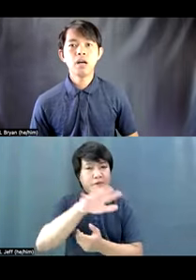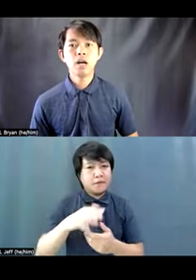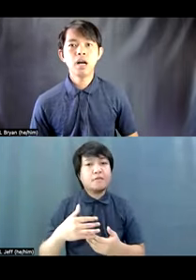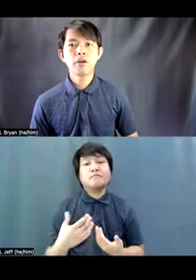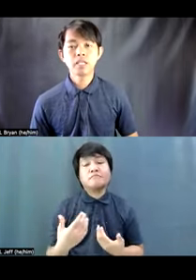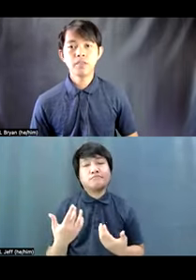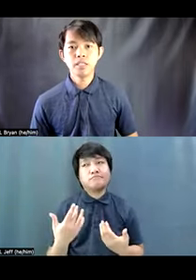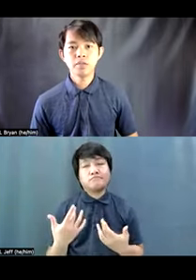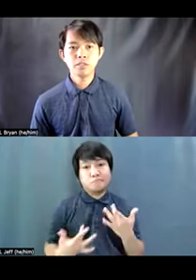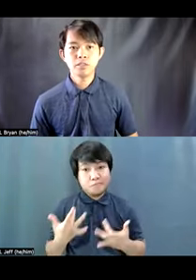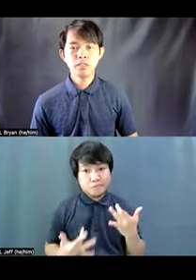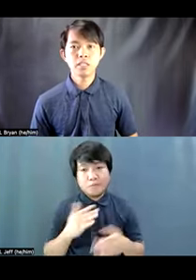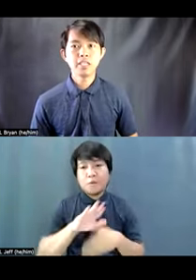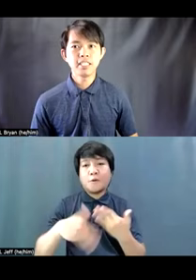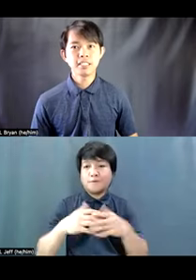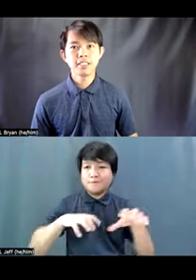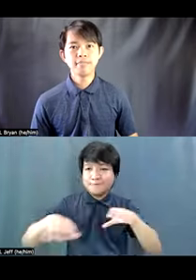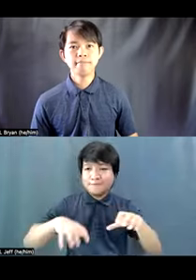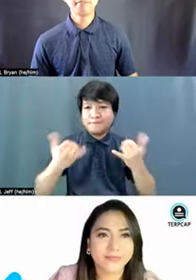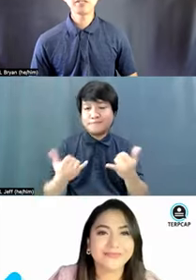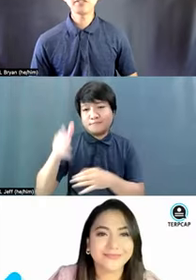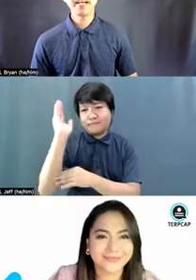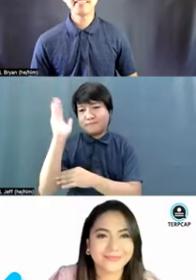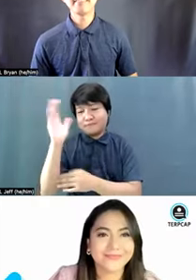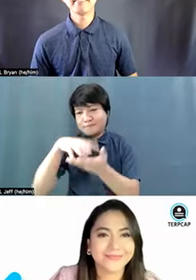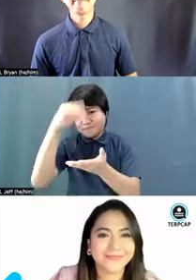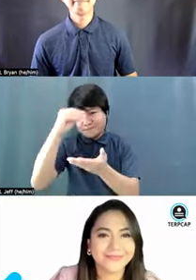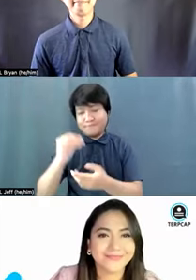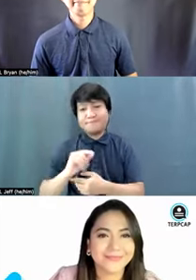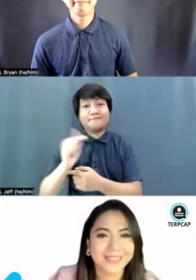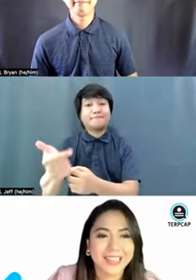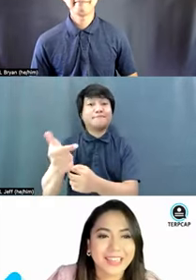our activities for today's learning session. Back to you, Anne.